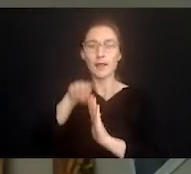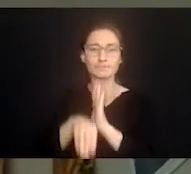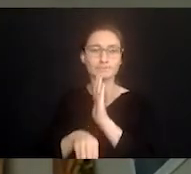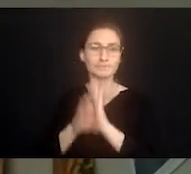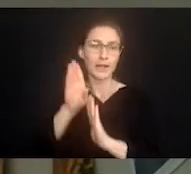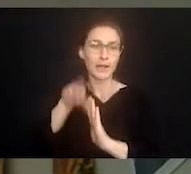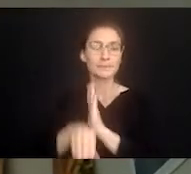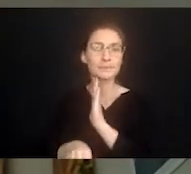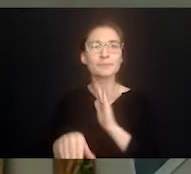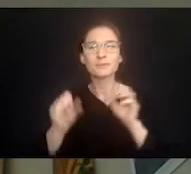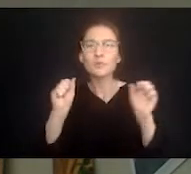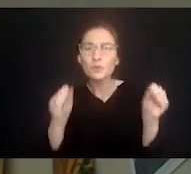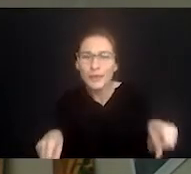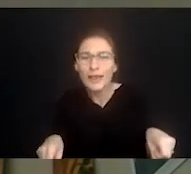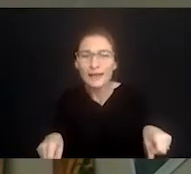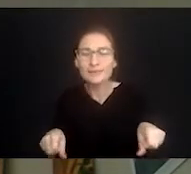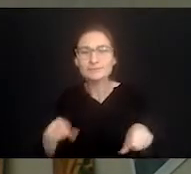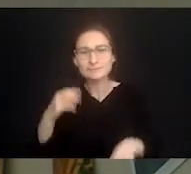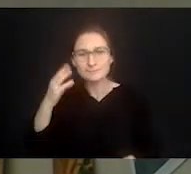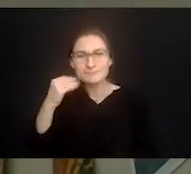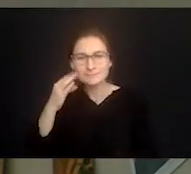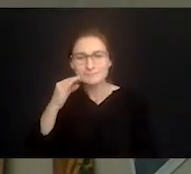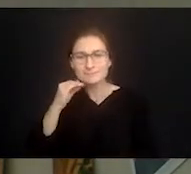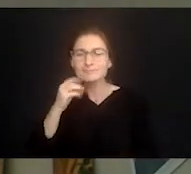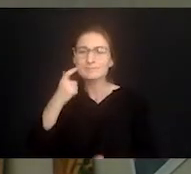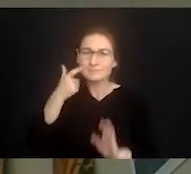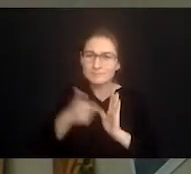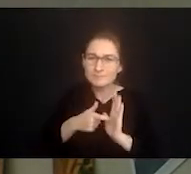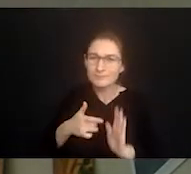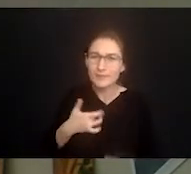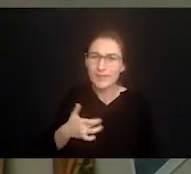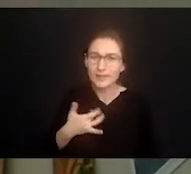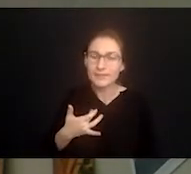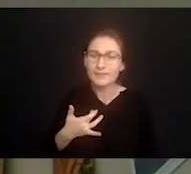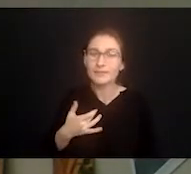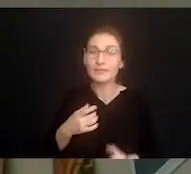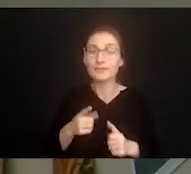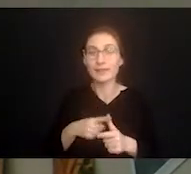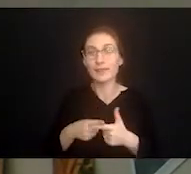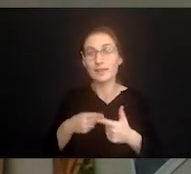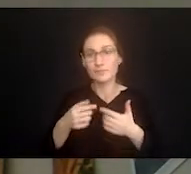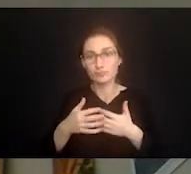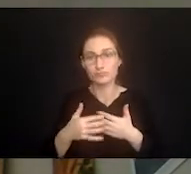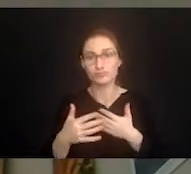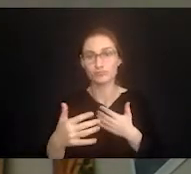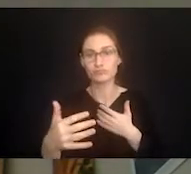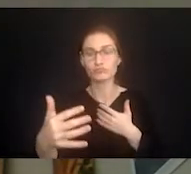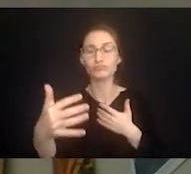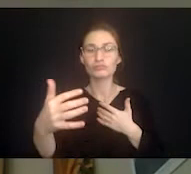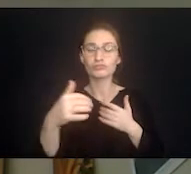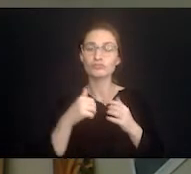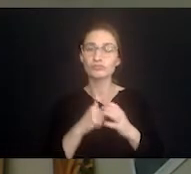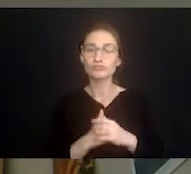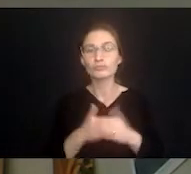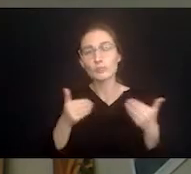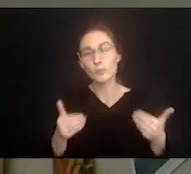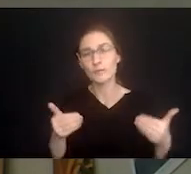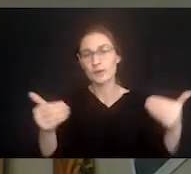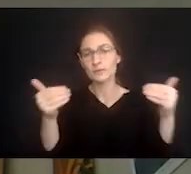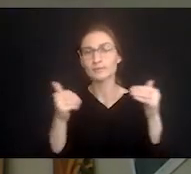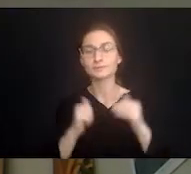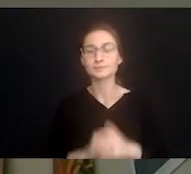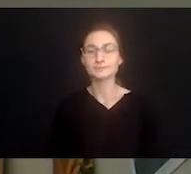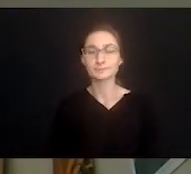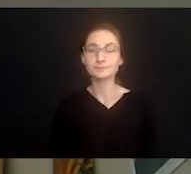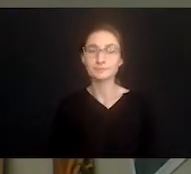okay to to spend a little bit of time there and then employ a strategy